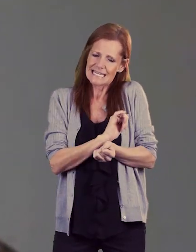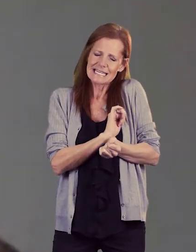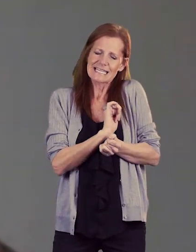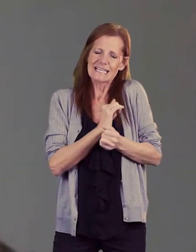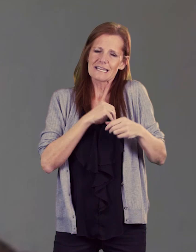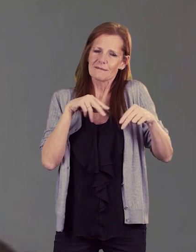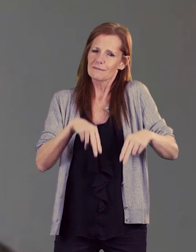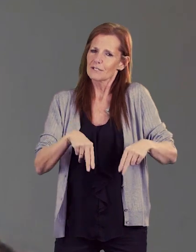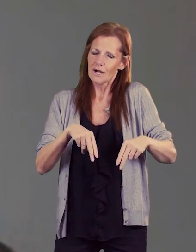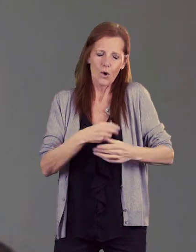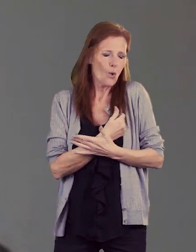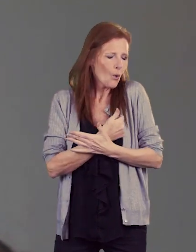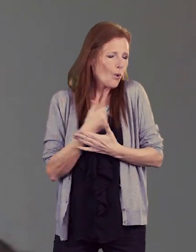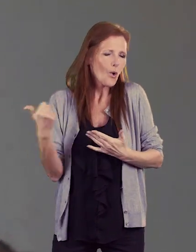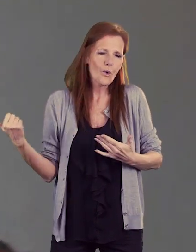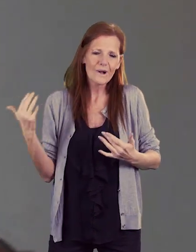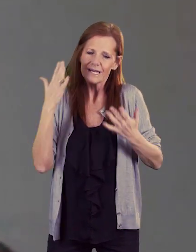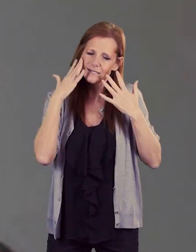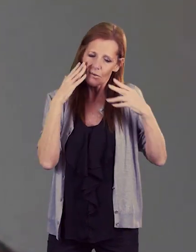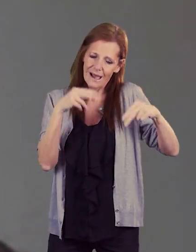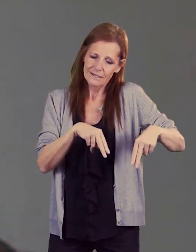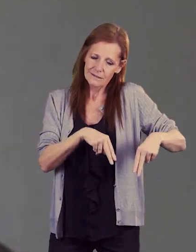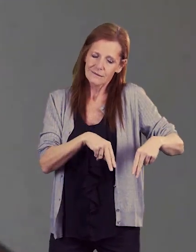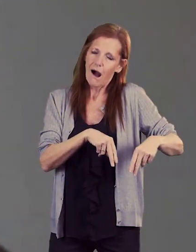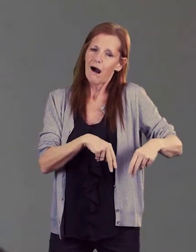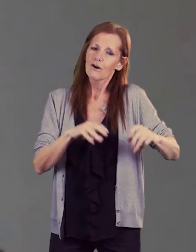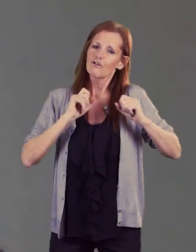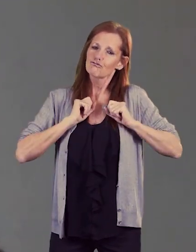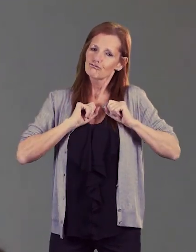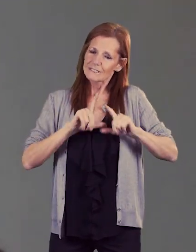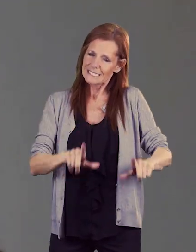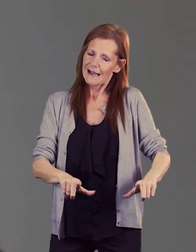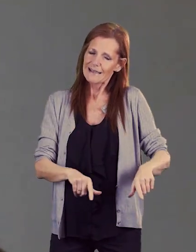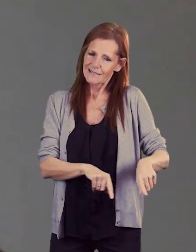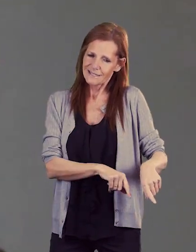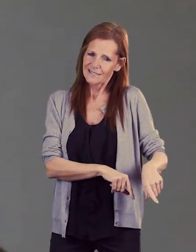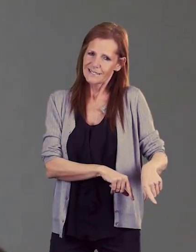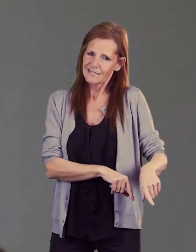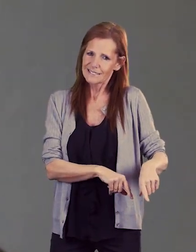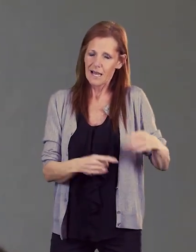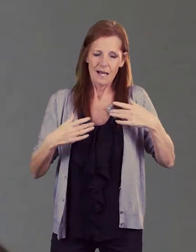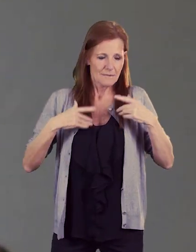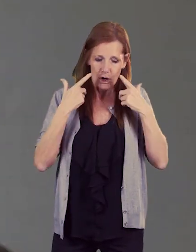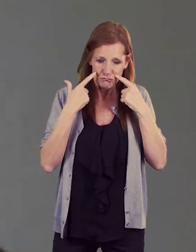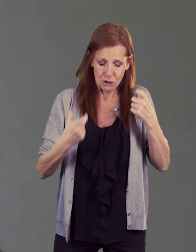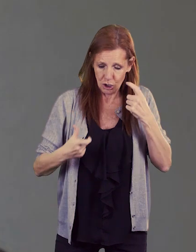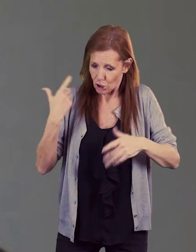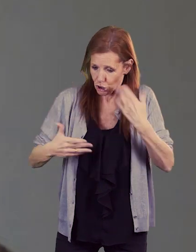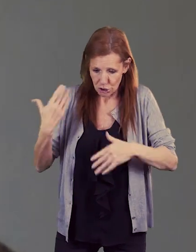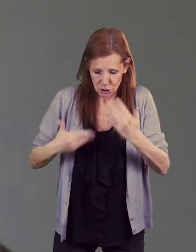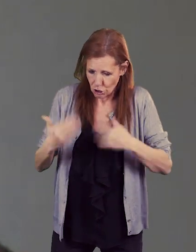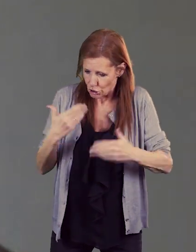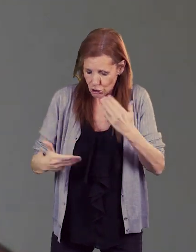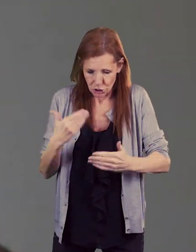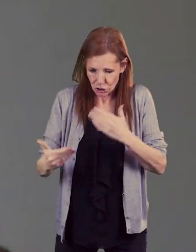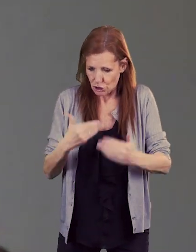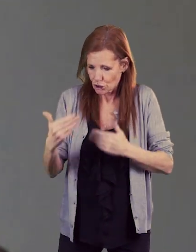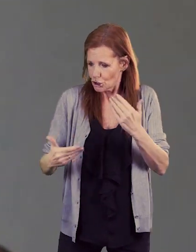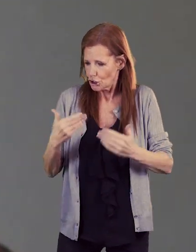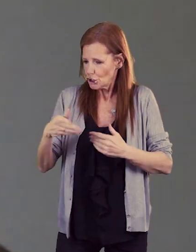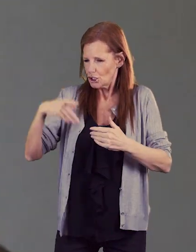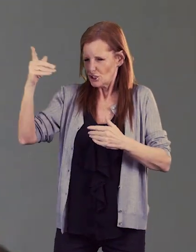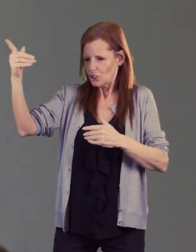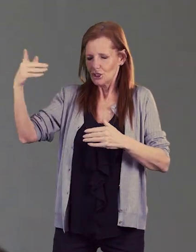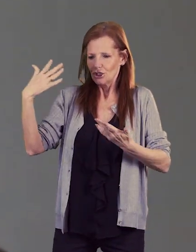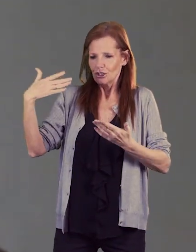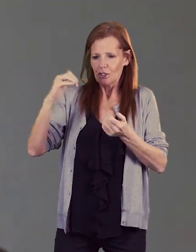yeah I've always kept my guide dogs my retired ones and I'm rushing and my other